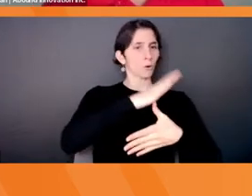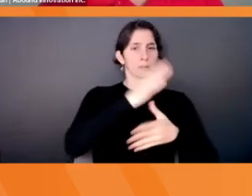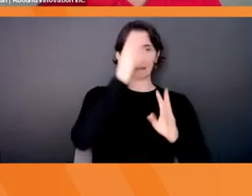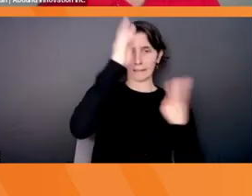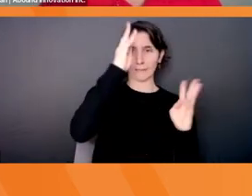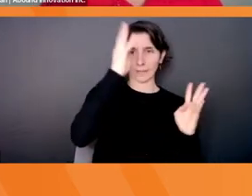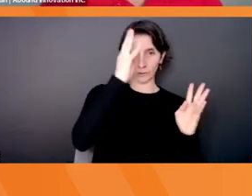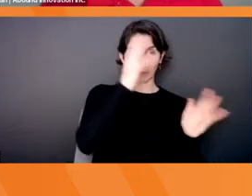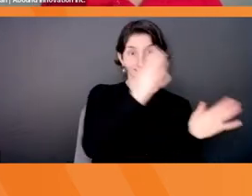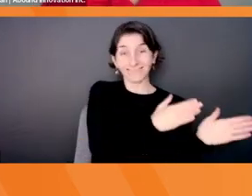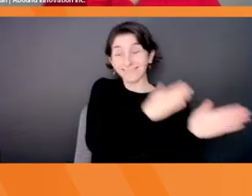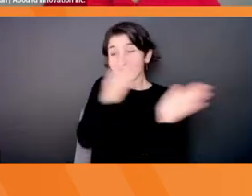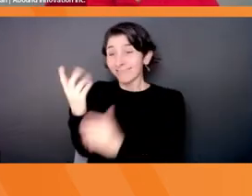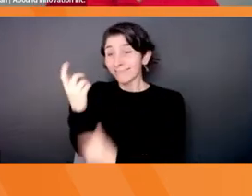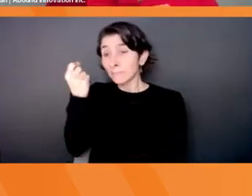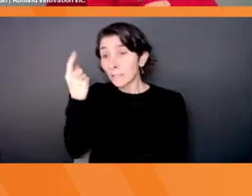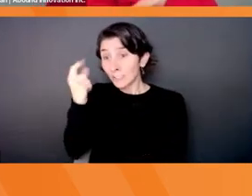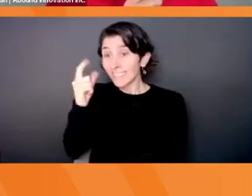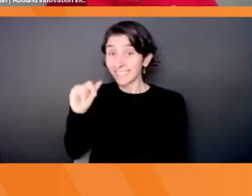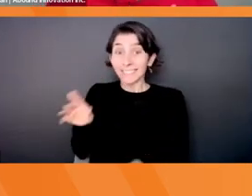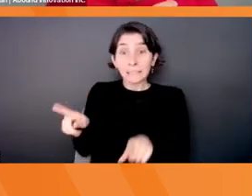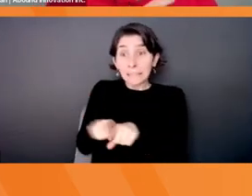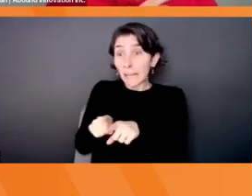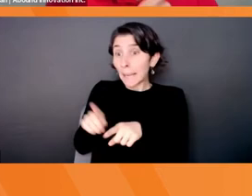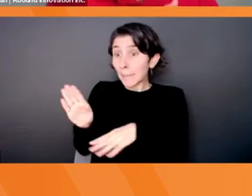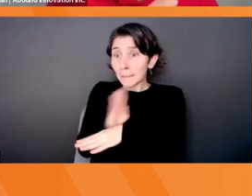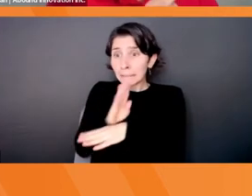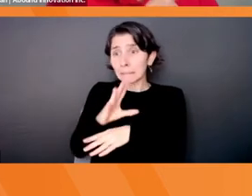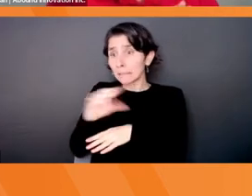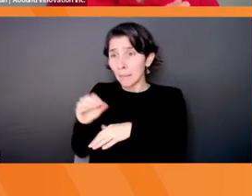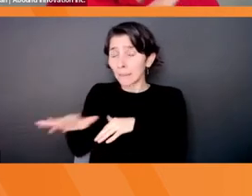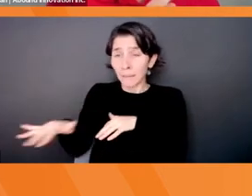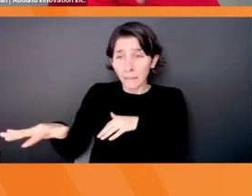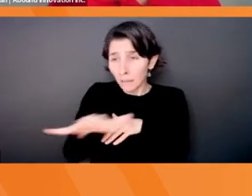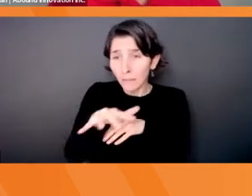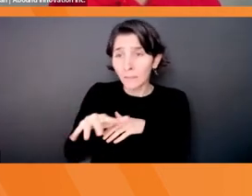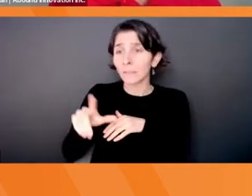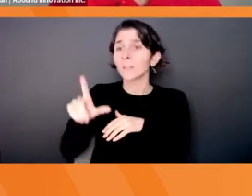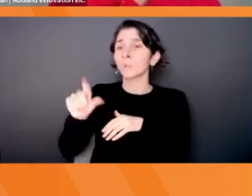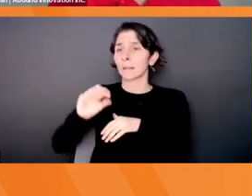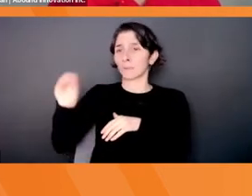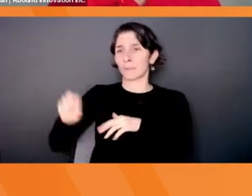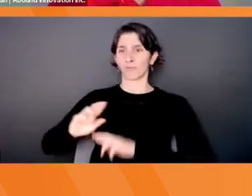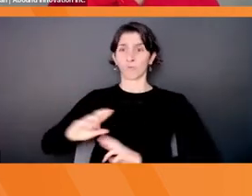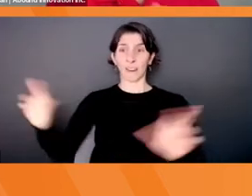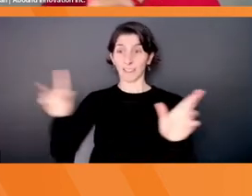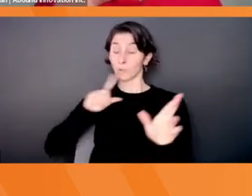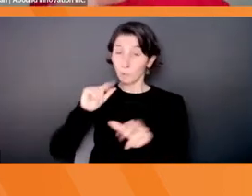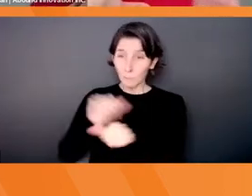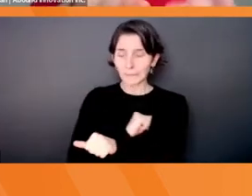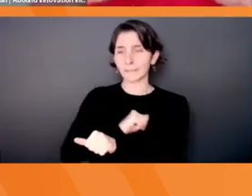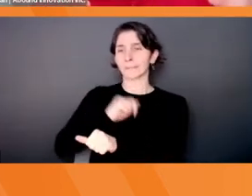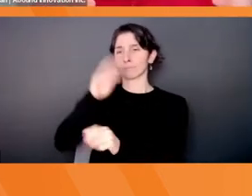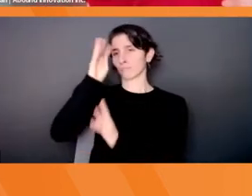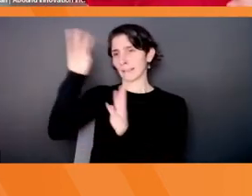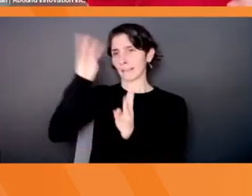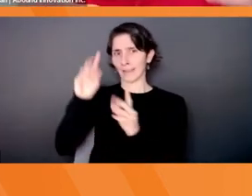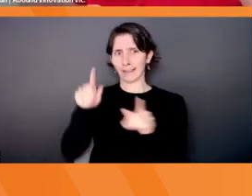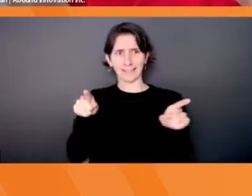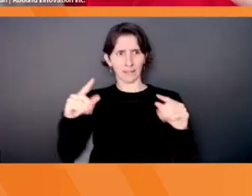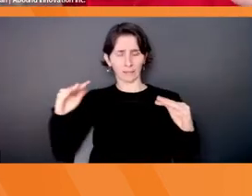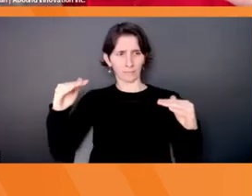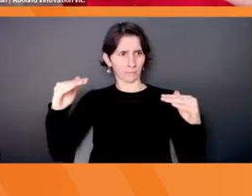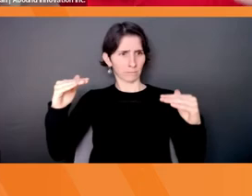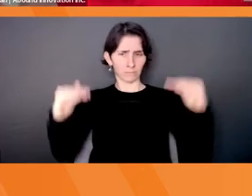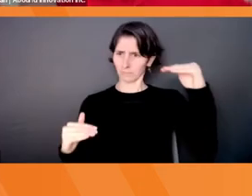However, only 20% of companies are actually ready and equipped to actually innovate. Right. So there's a huge discrepancy.